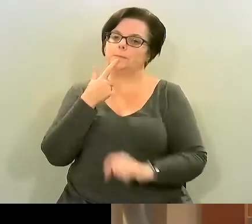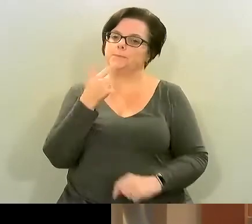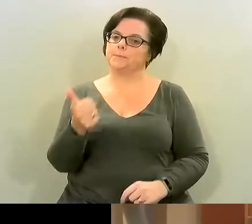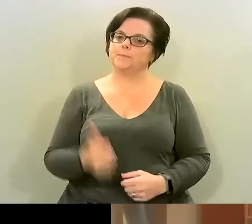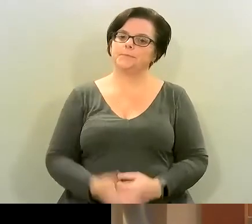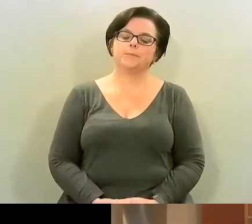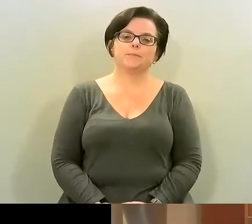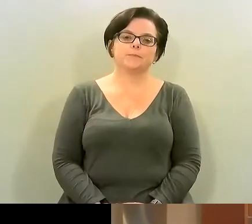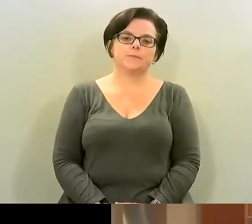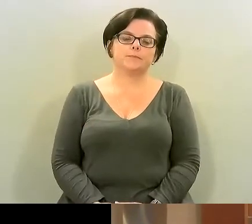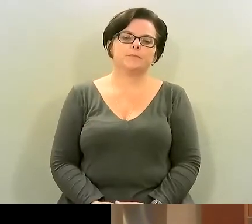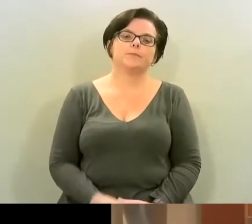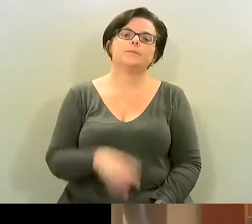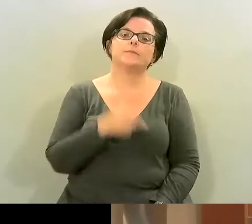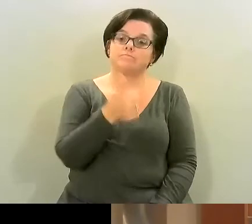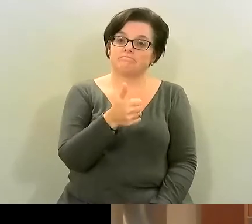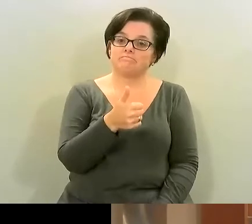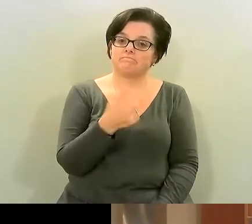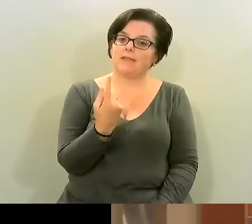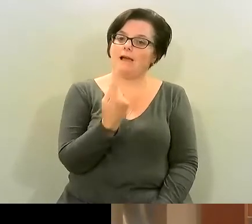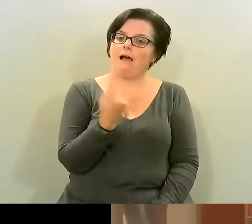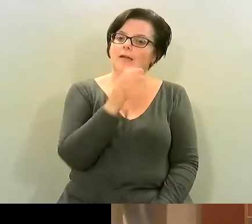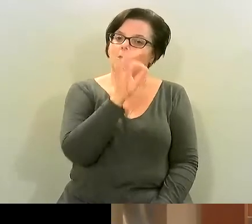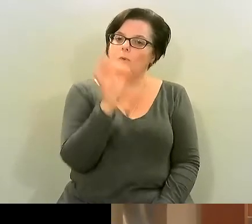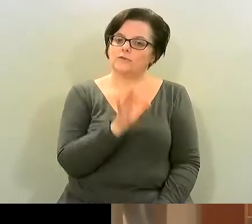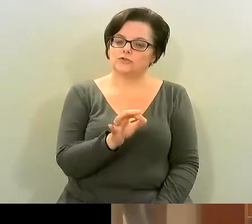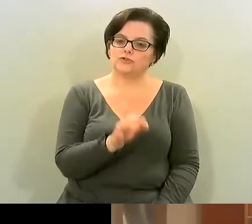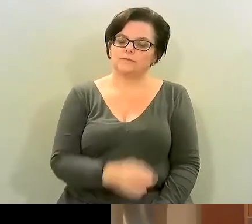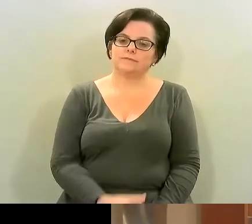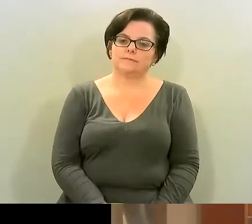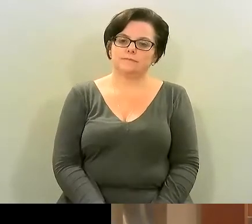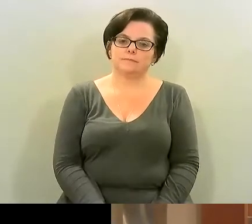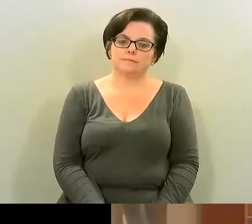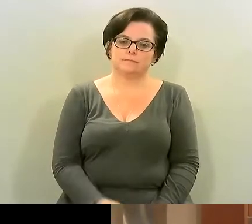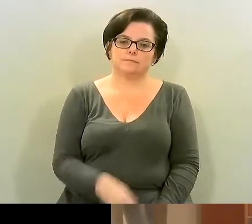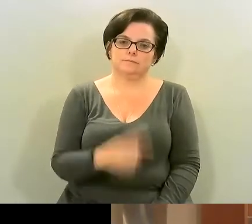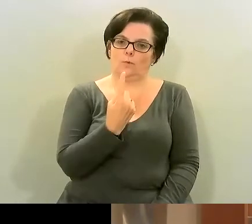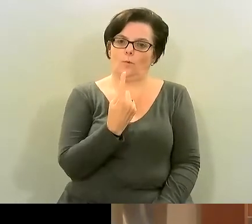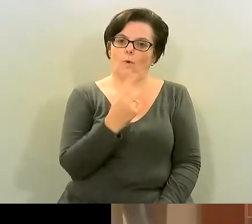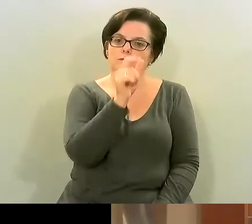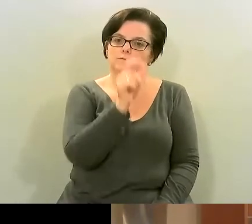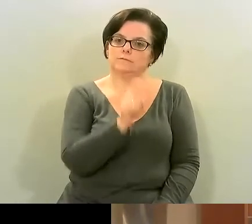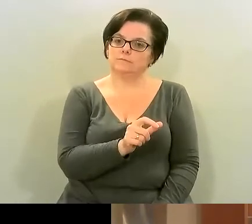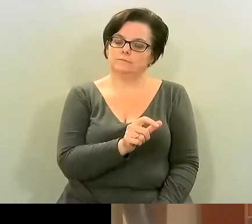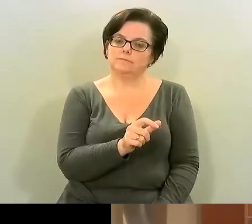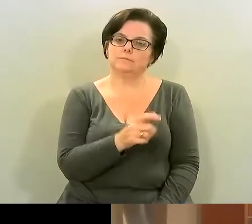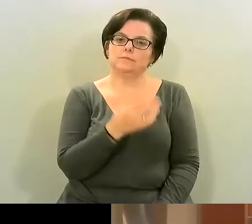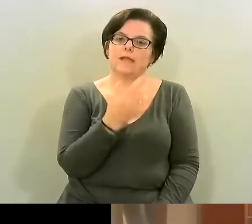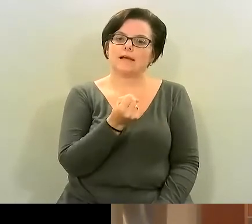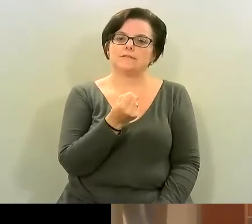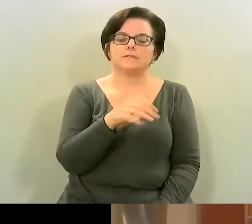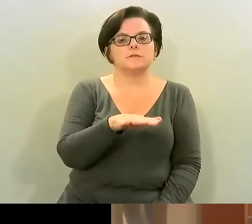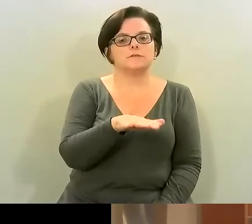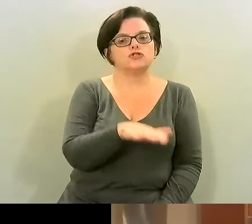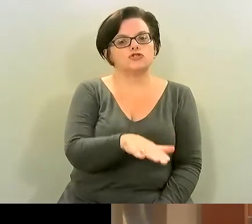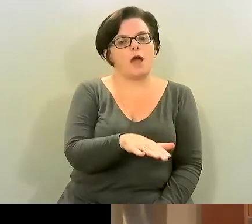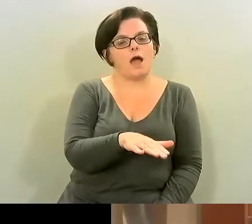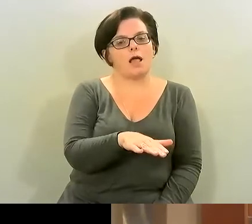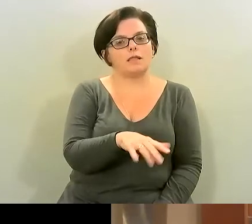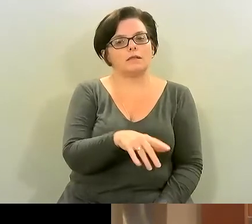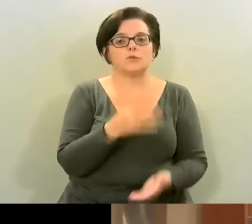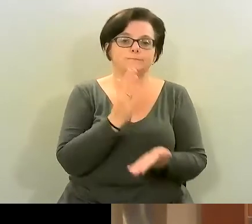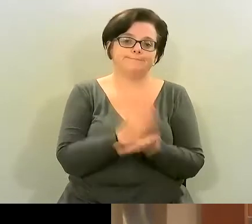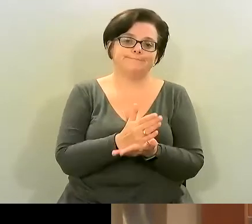and there's one question as well um one one participant has um a child who really